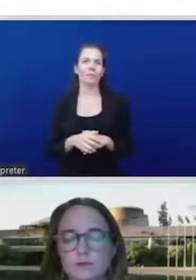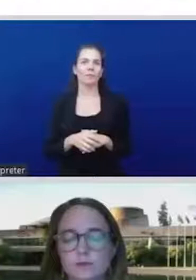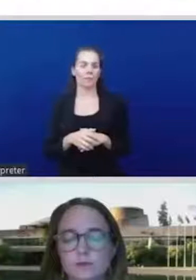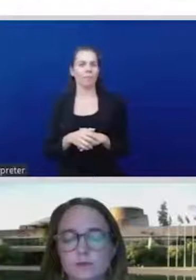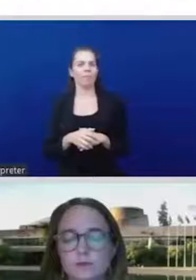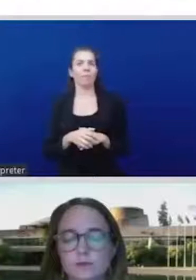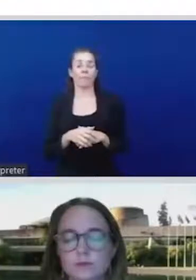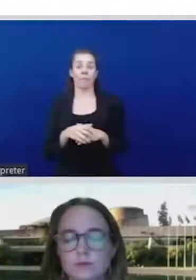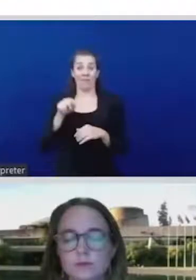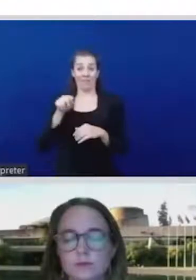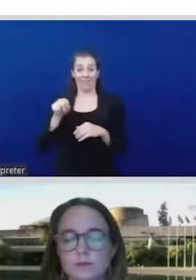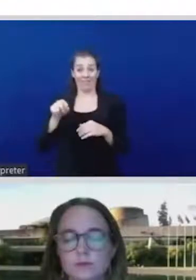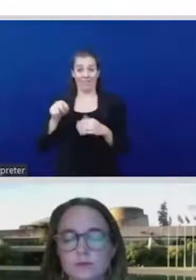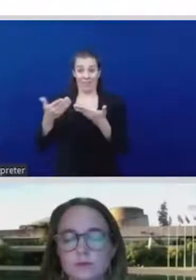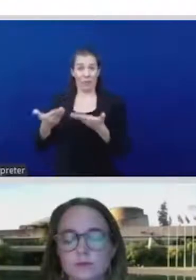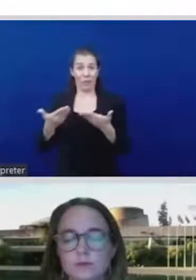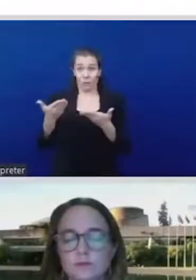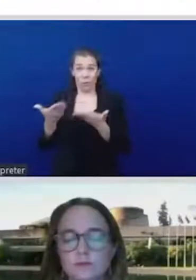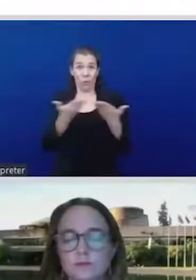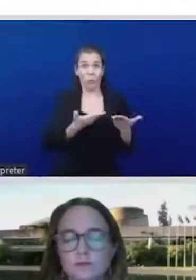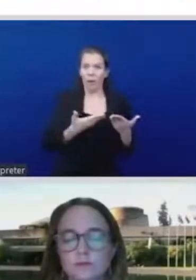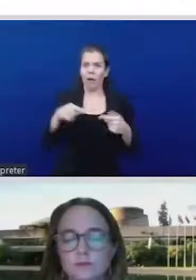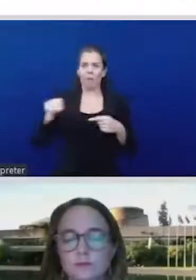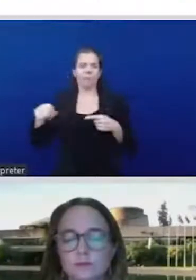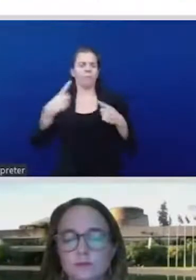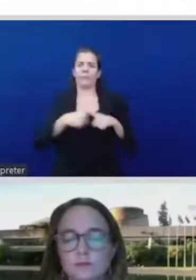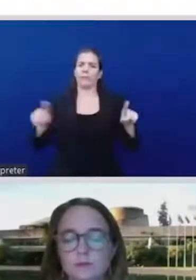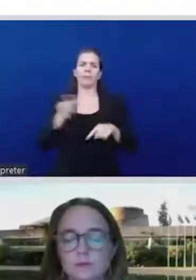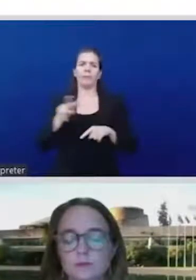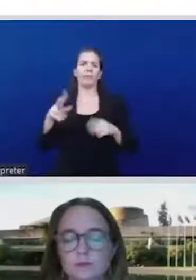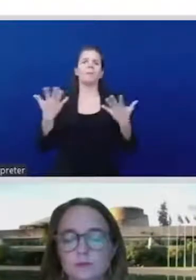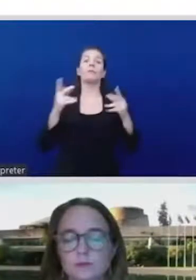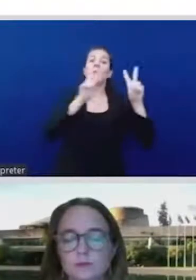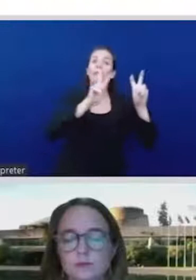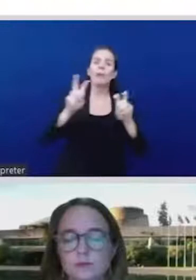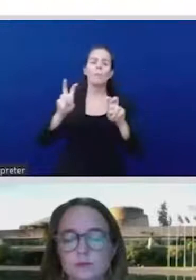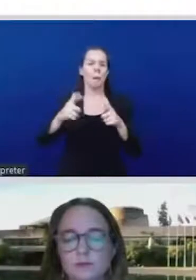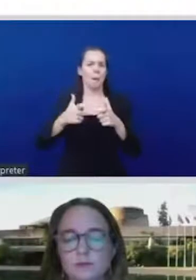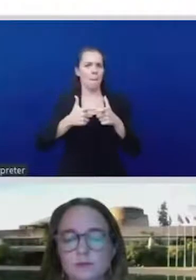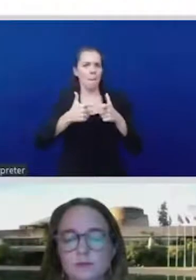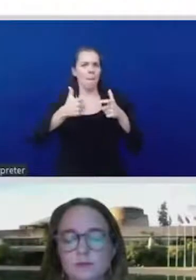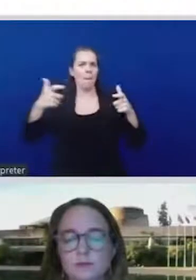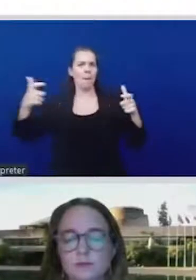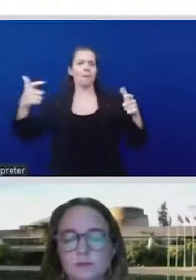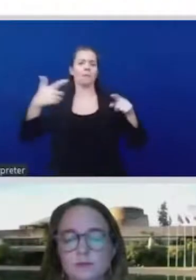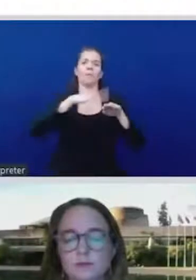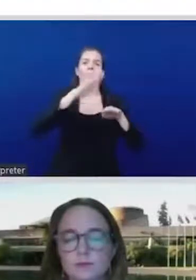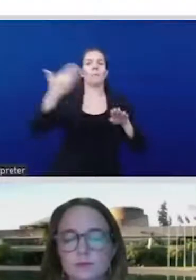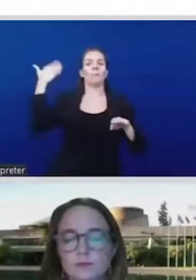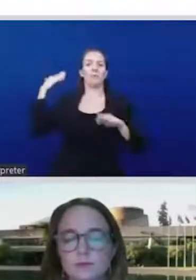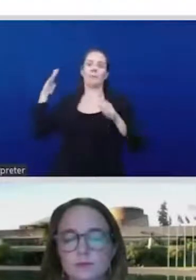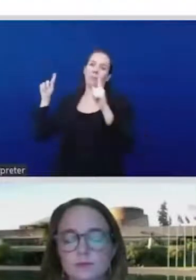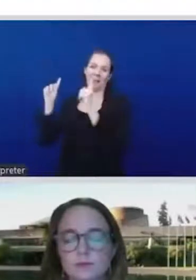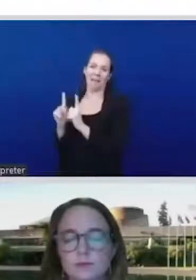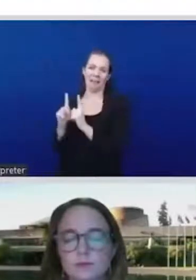anything else in the pandemic. And it is one of the things which I would argue has dramatically increased inequality, not